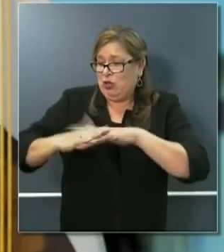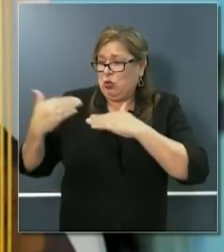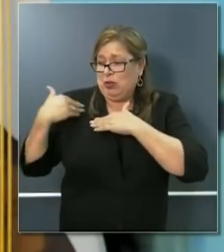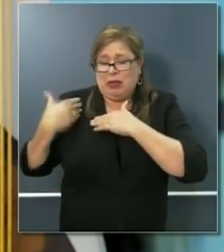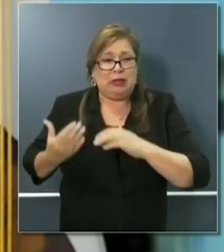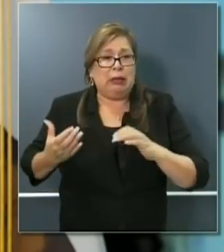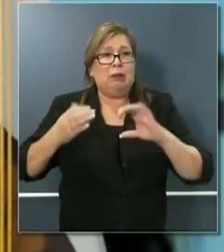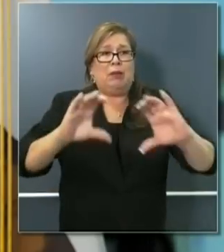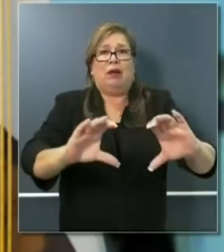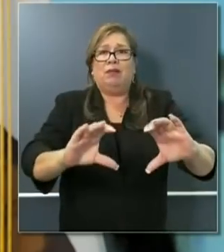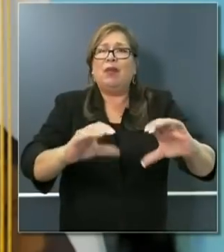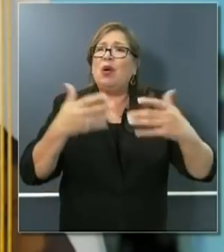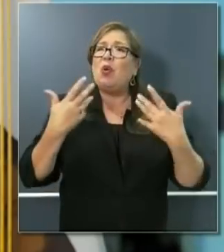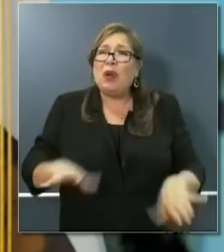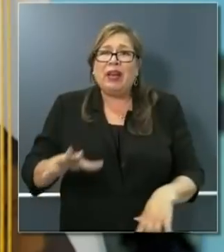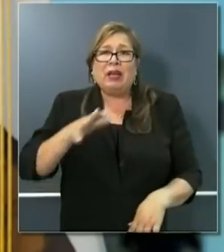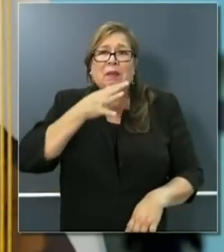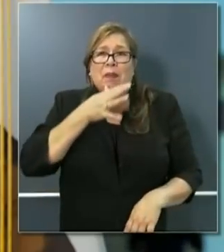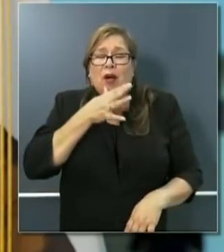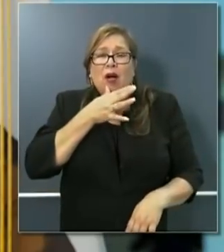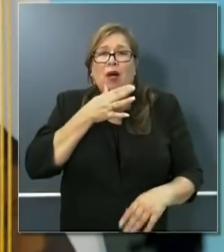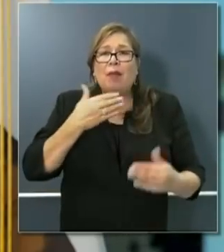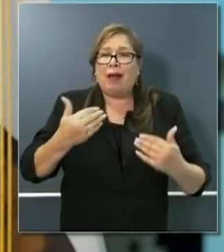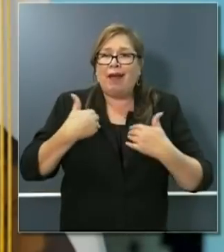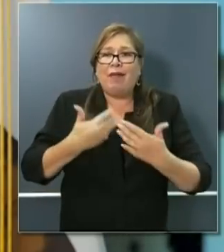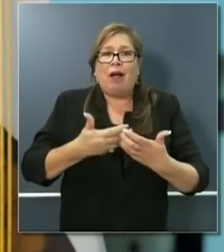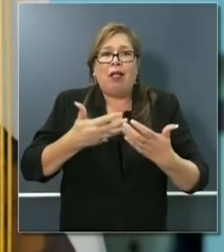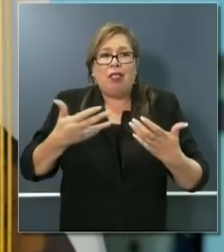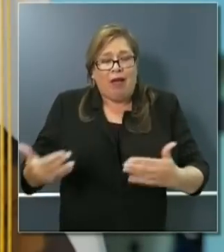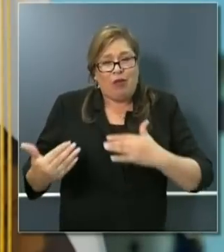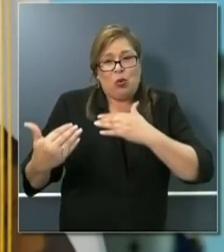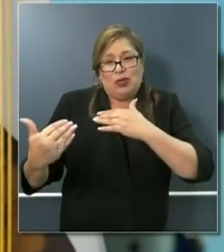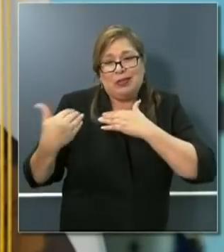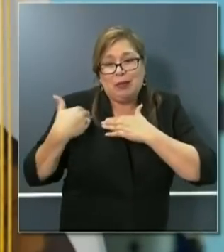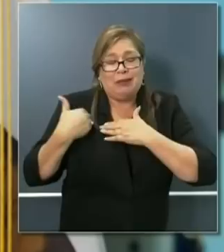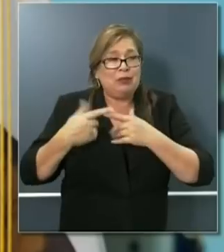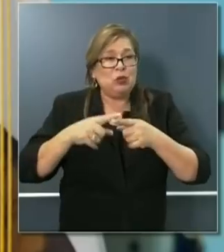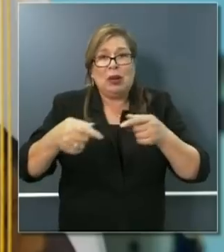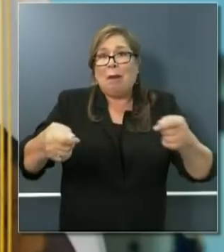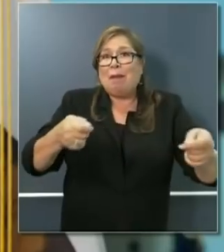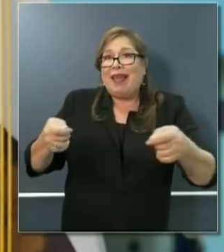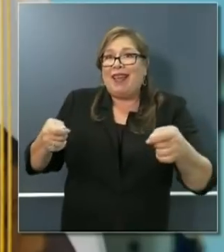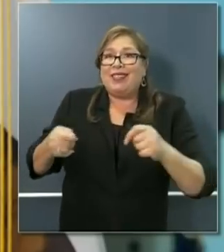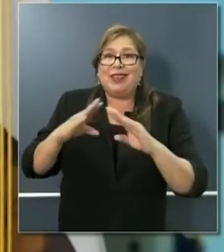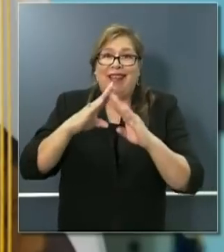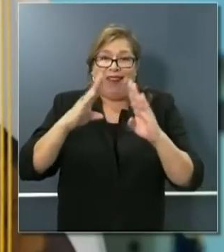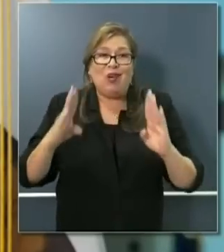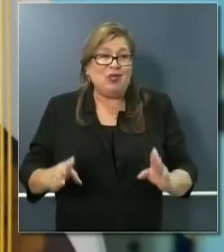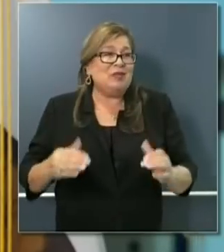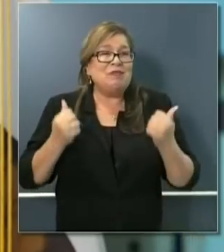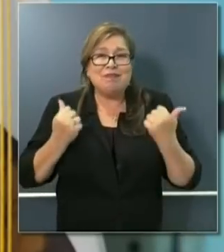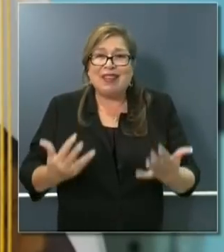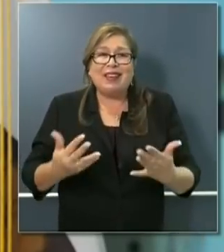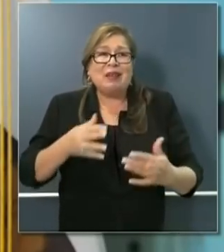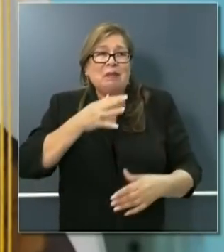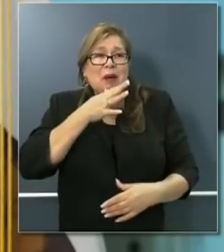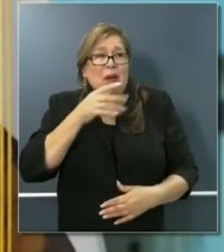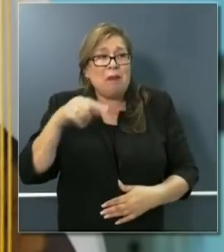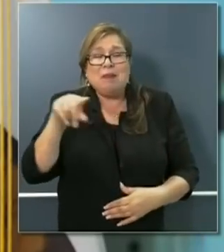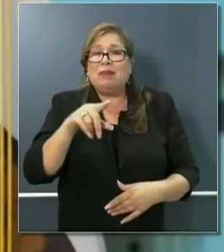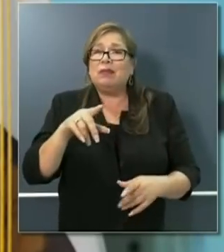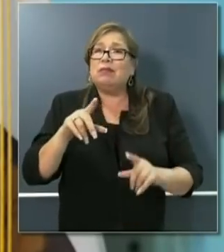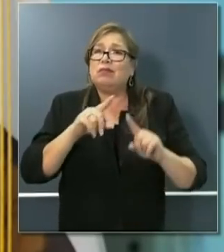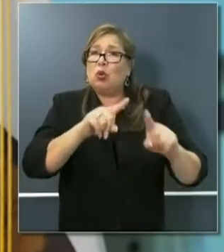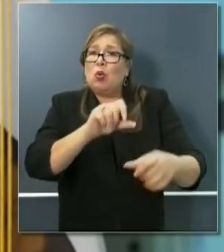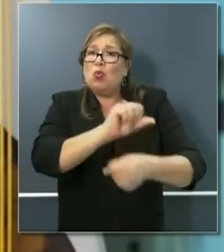Moms are already carrying a disproportionate amount of weight in terms of managing the household. Moms are also working.